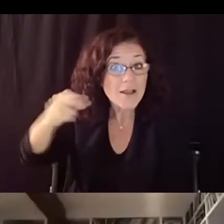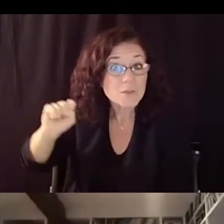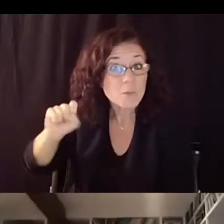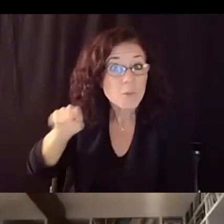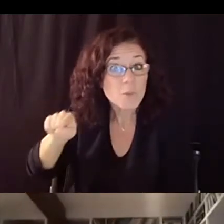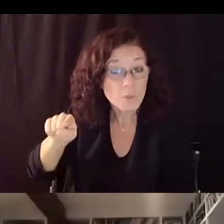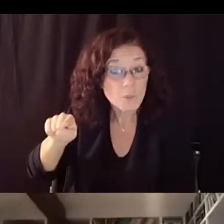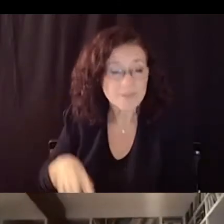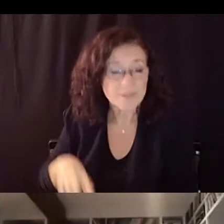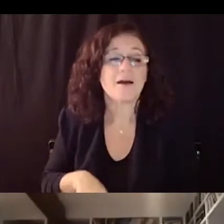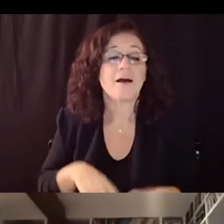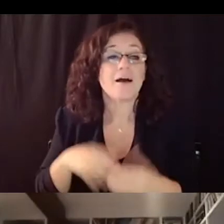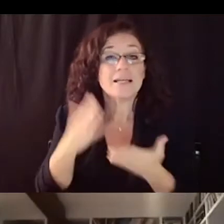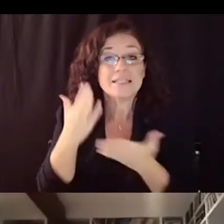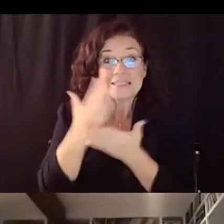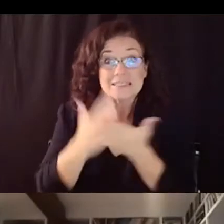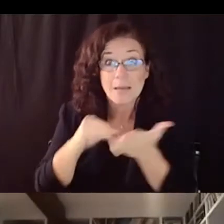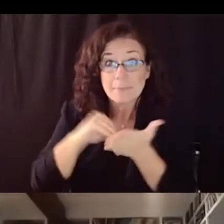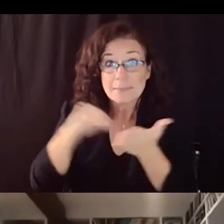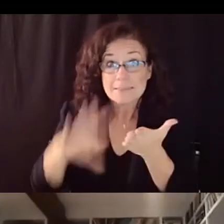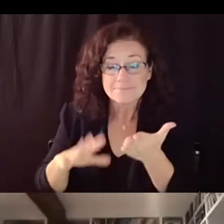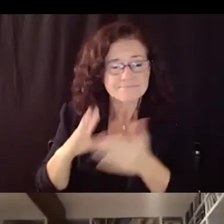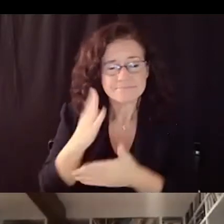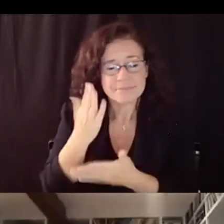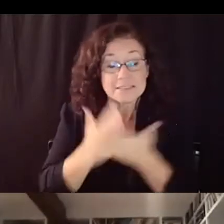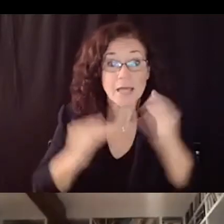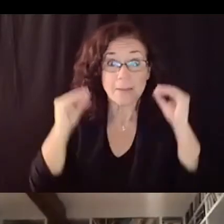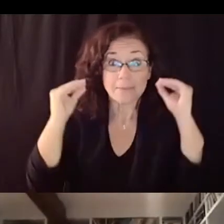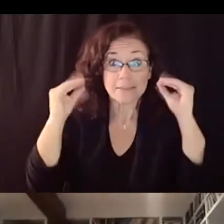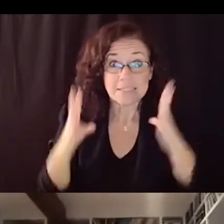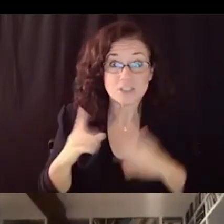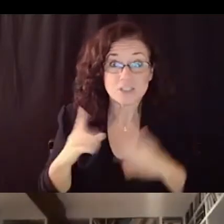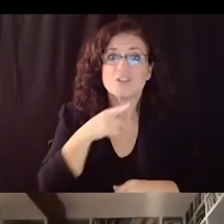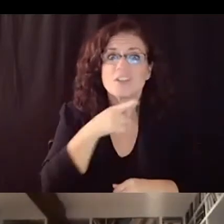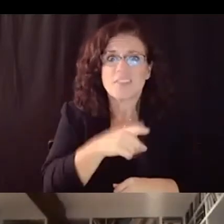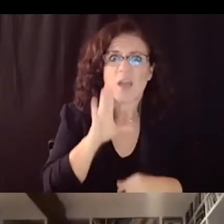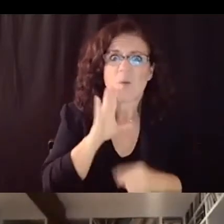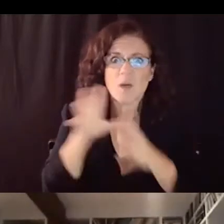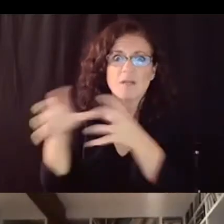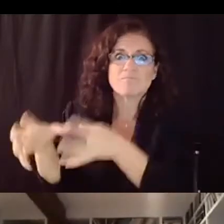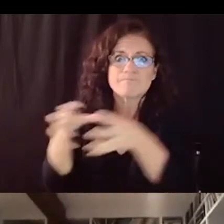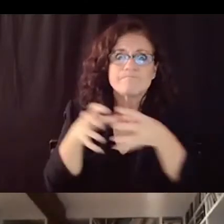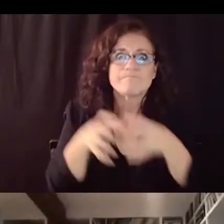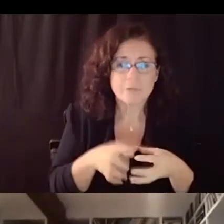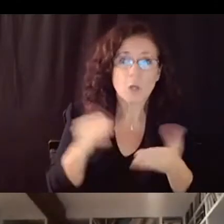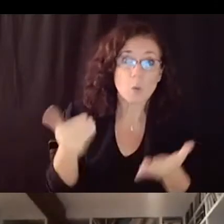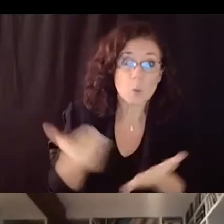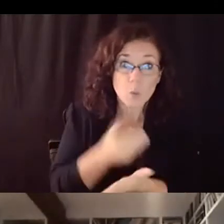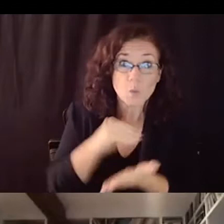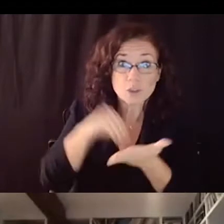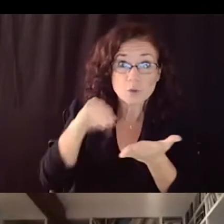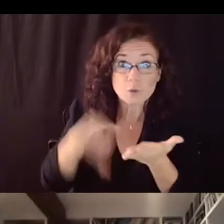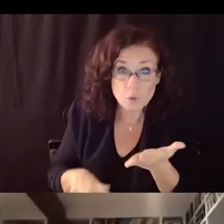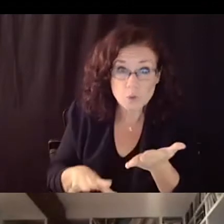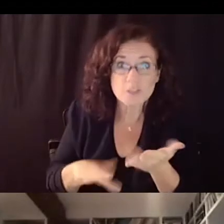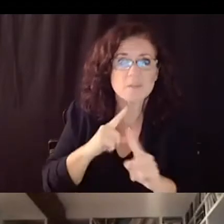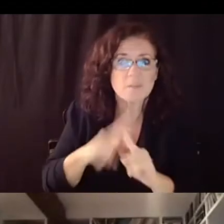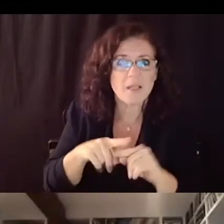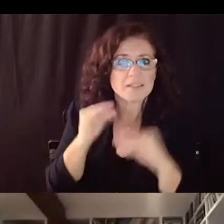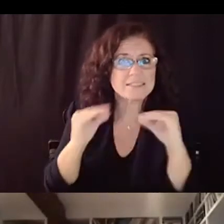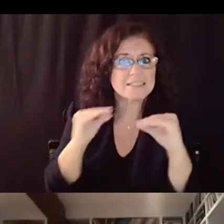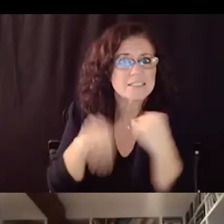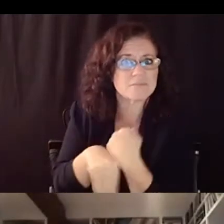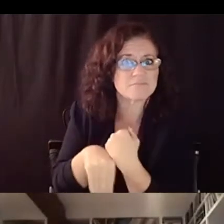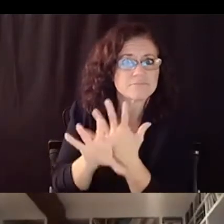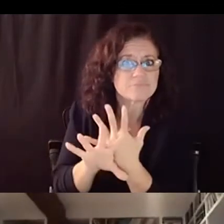teachers starting entirely new courses with a whole set of new students on their rosters with the challenges that